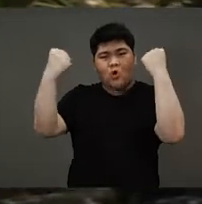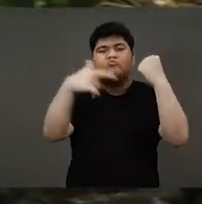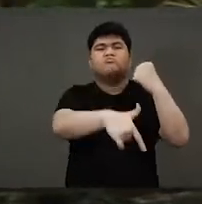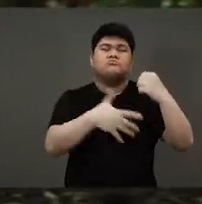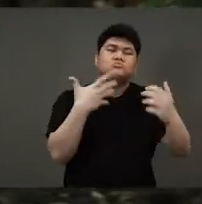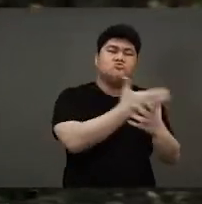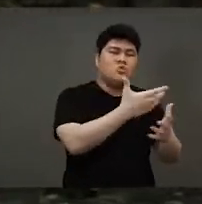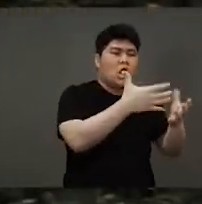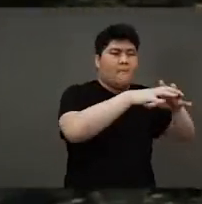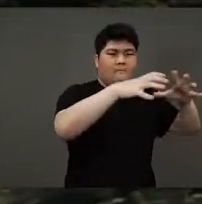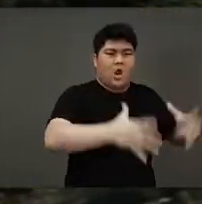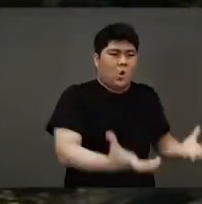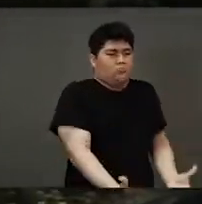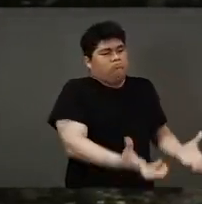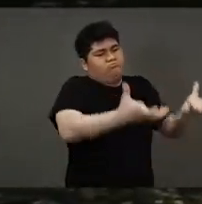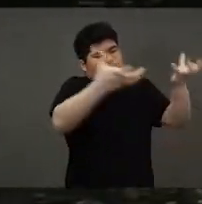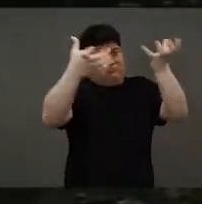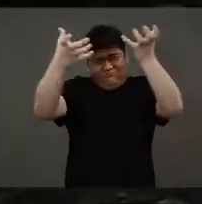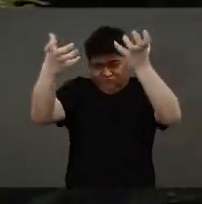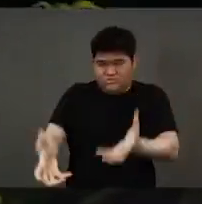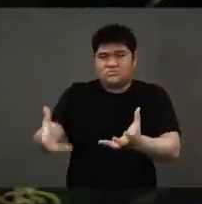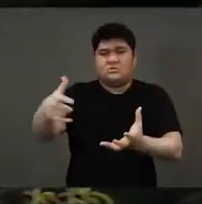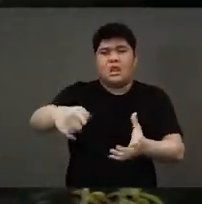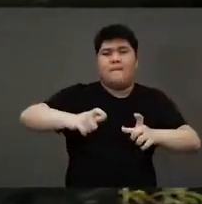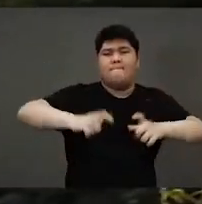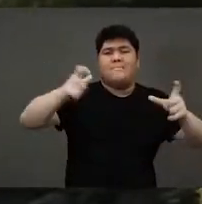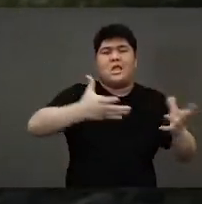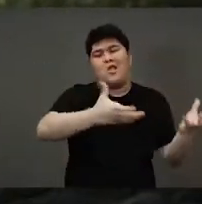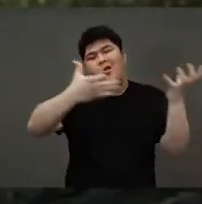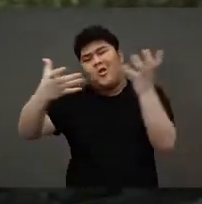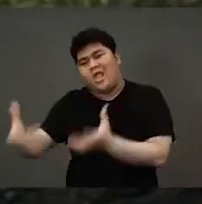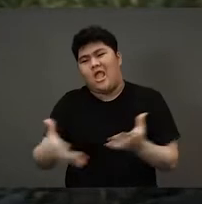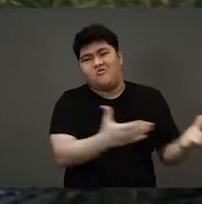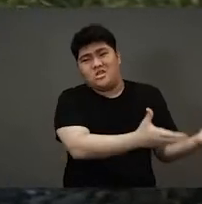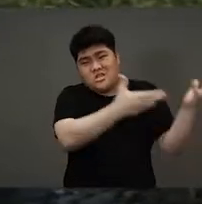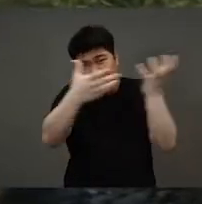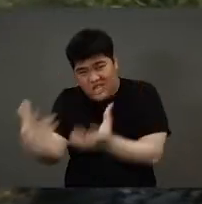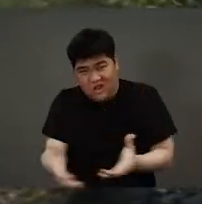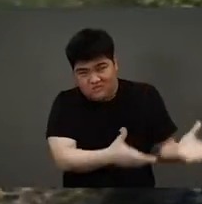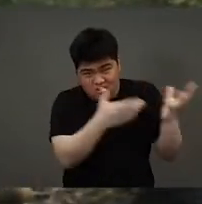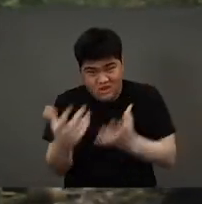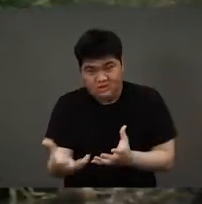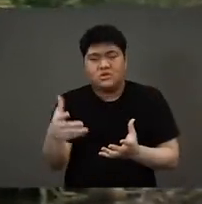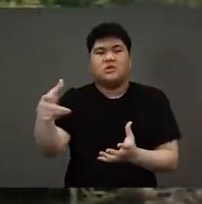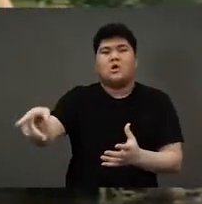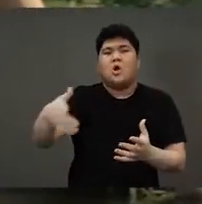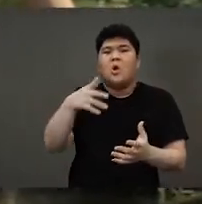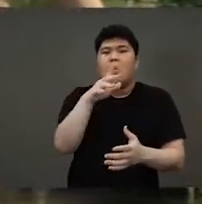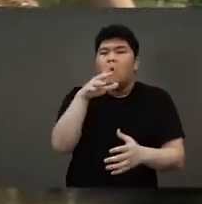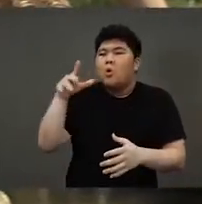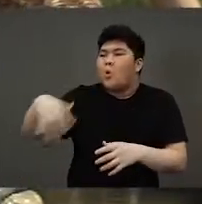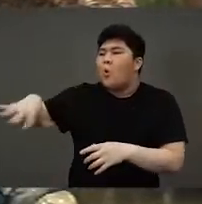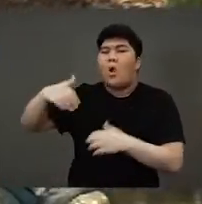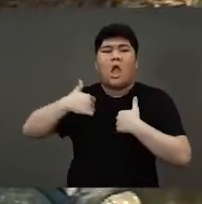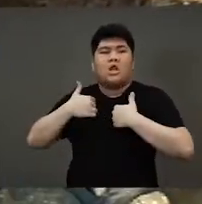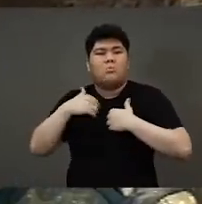he lifted up the big rocks. He lifted up the big boulders. He carried all the stones and pebbles. And one by one